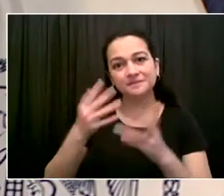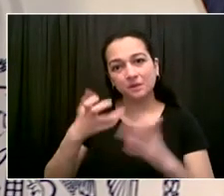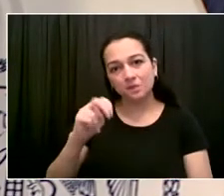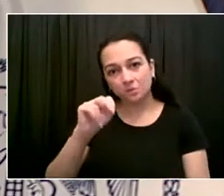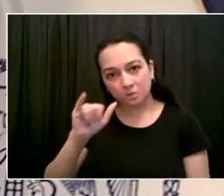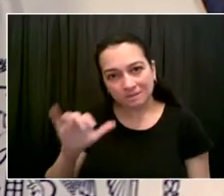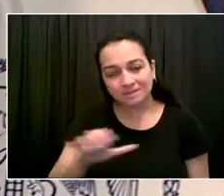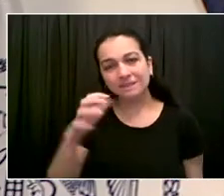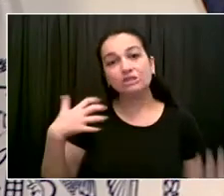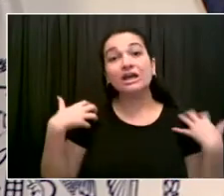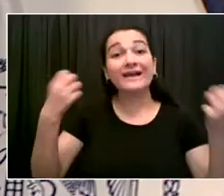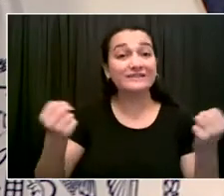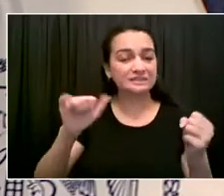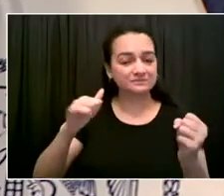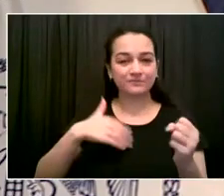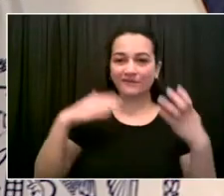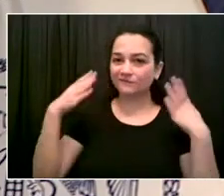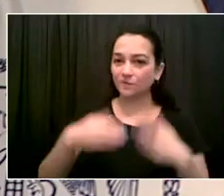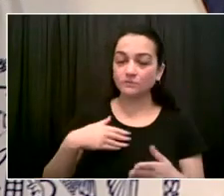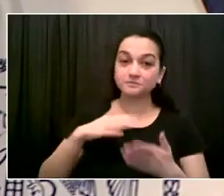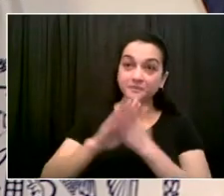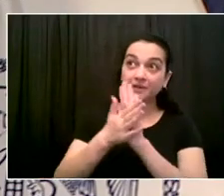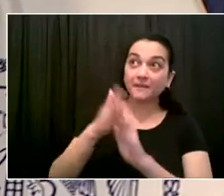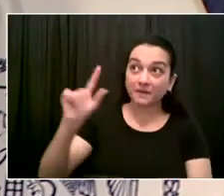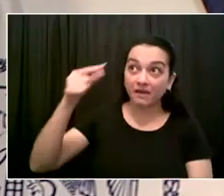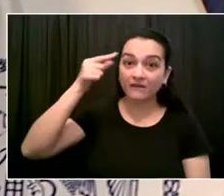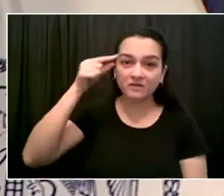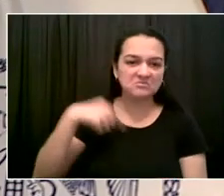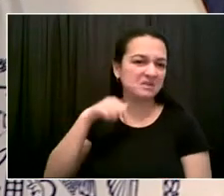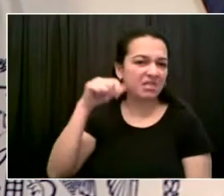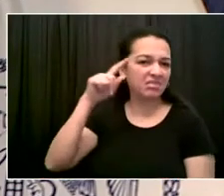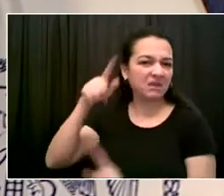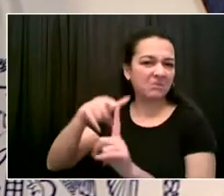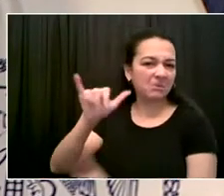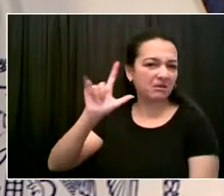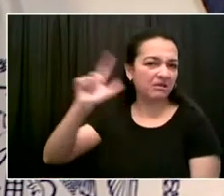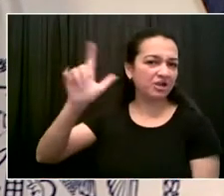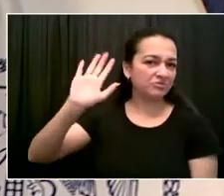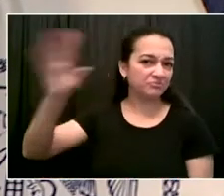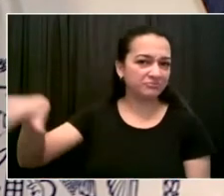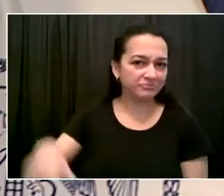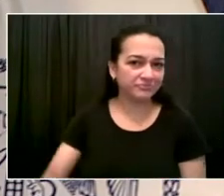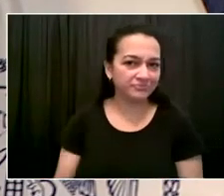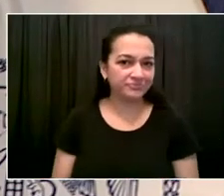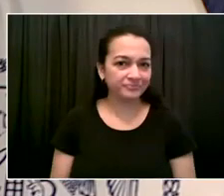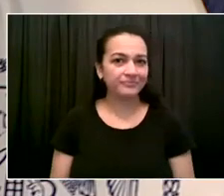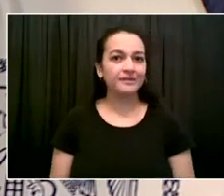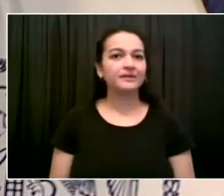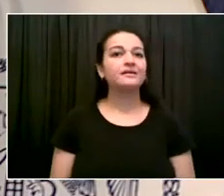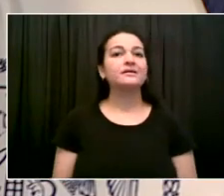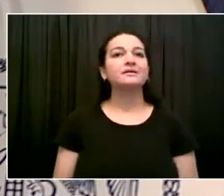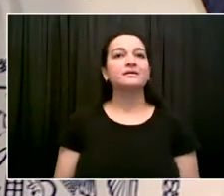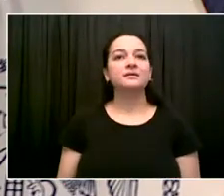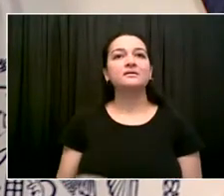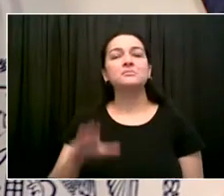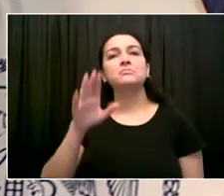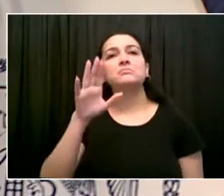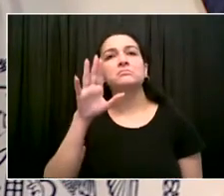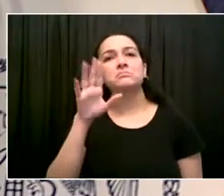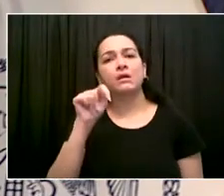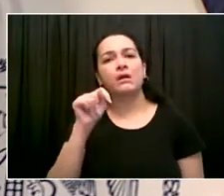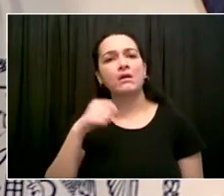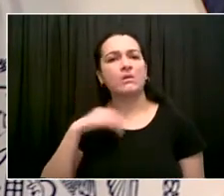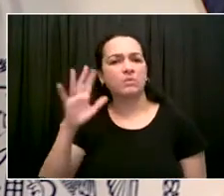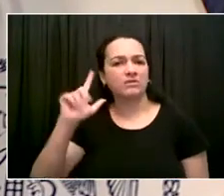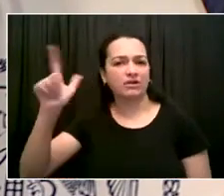out what I'm doing. Obviously, I care deeply about the people of this city, and I care deeply about public service, but I have